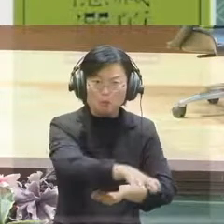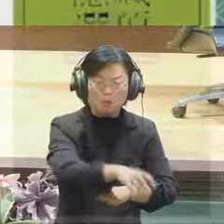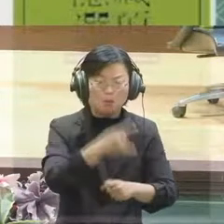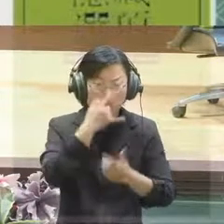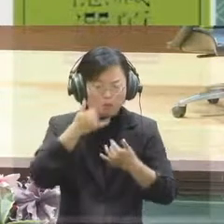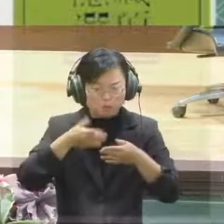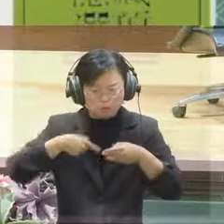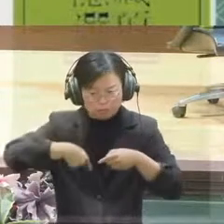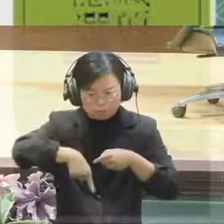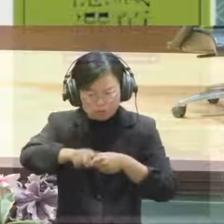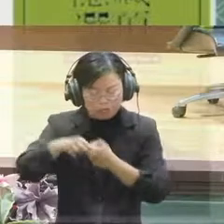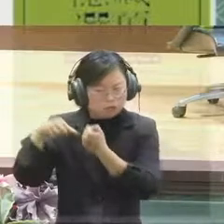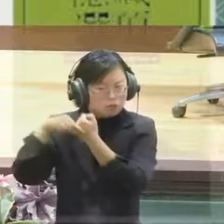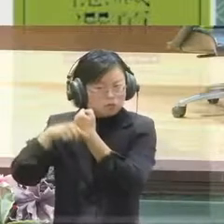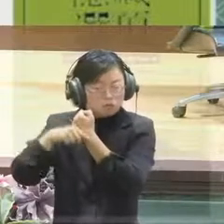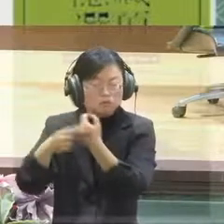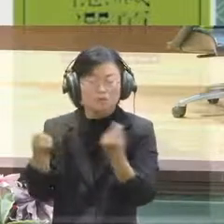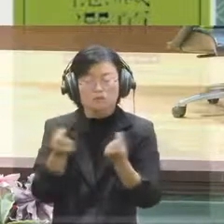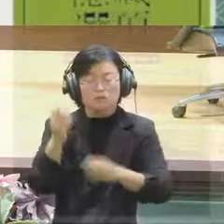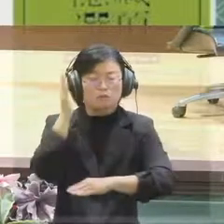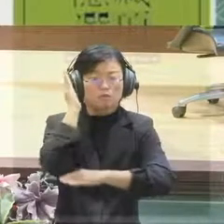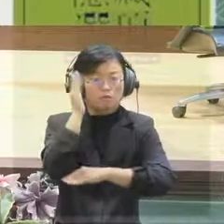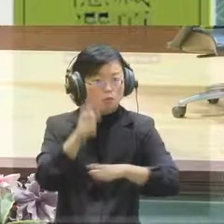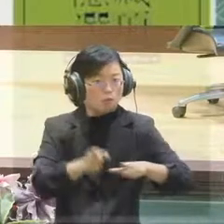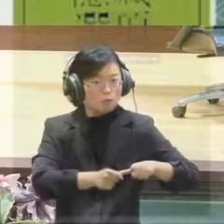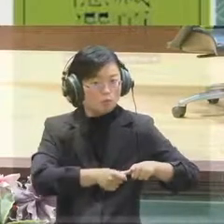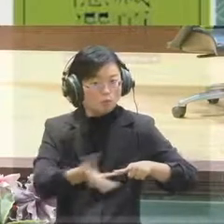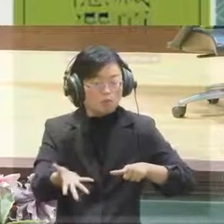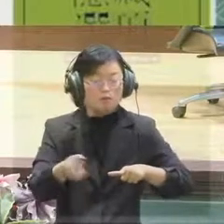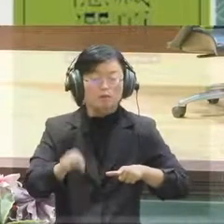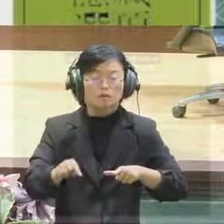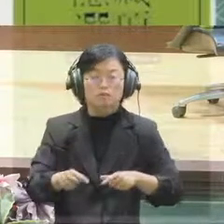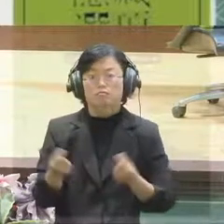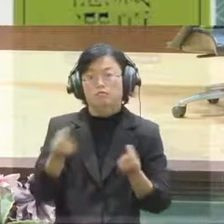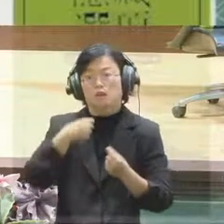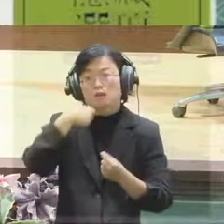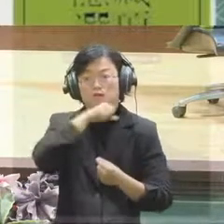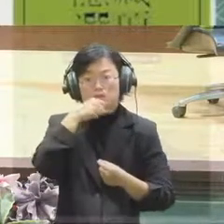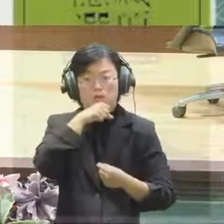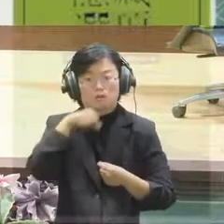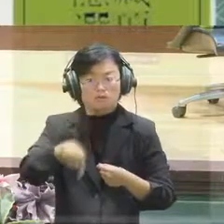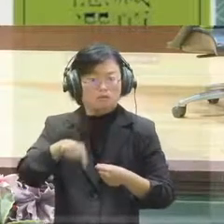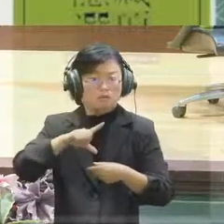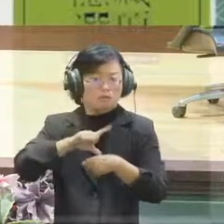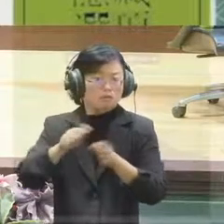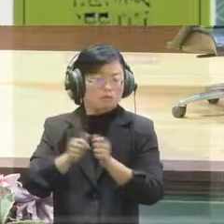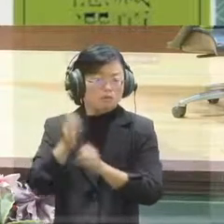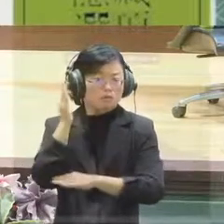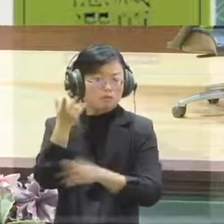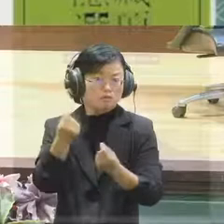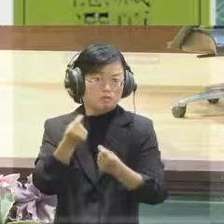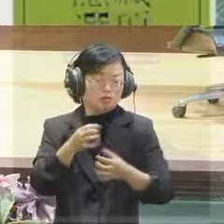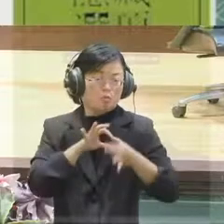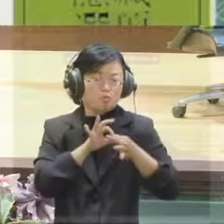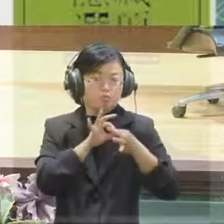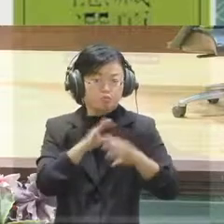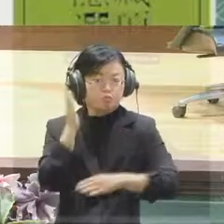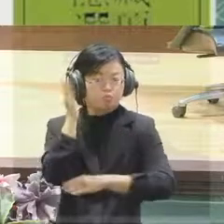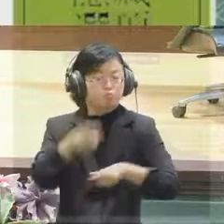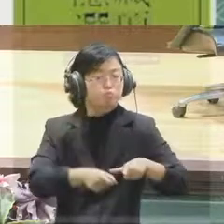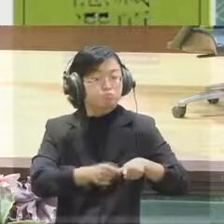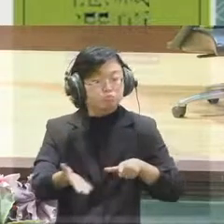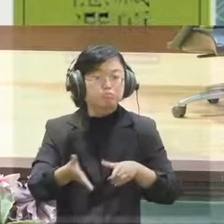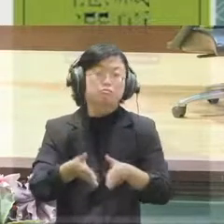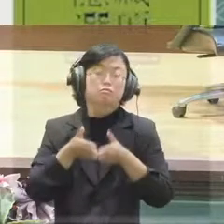research, in which Government Zero Taiwan is also very concerned about. And we are also developing some archival research to look into